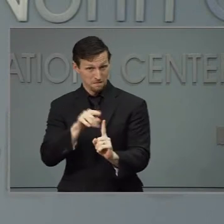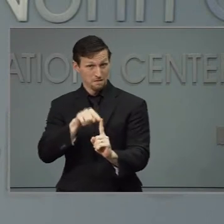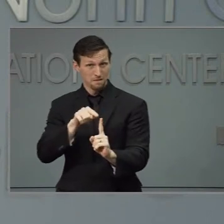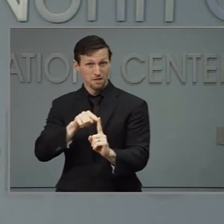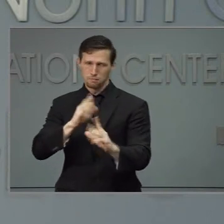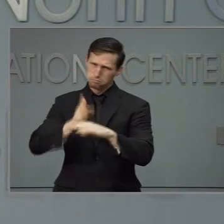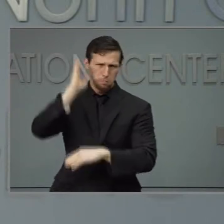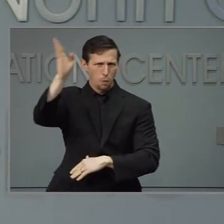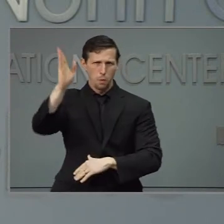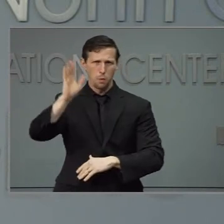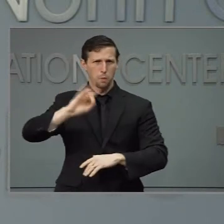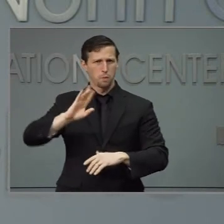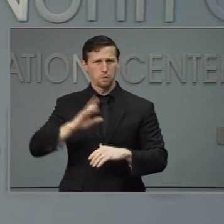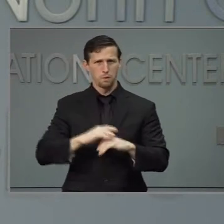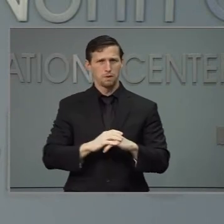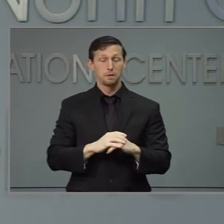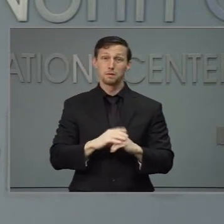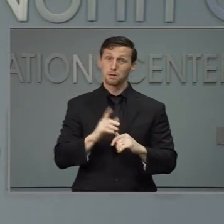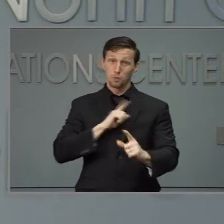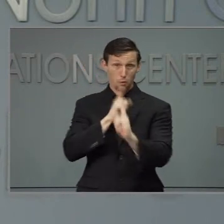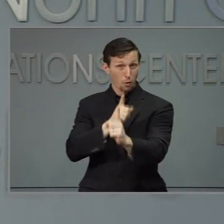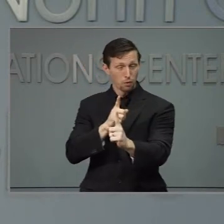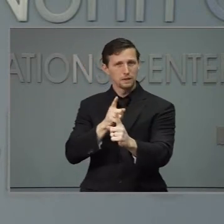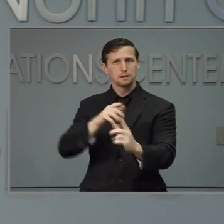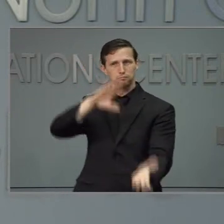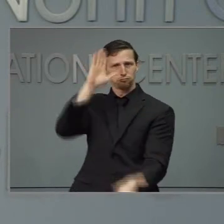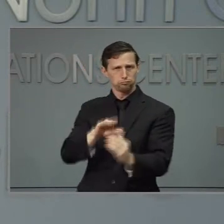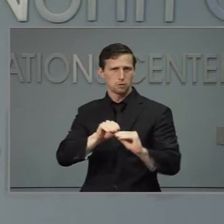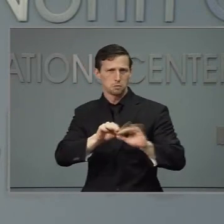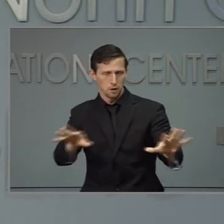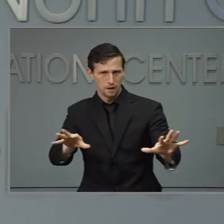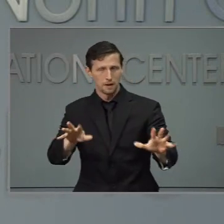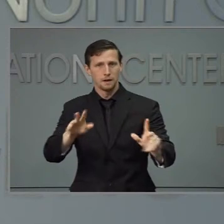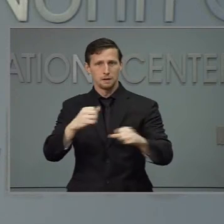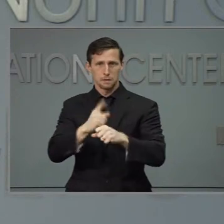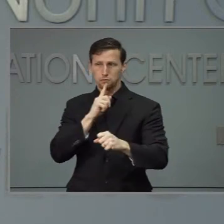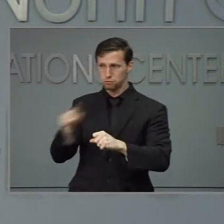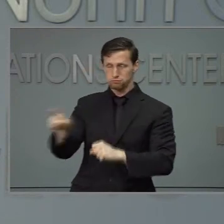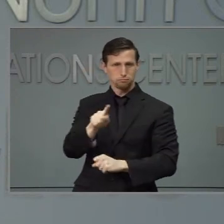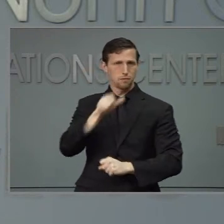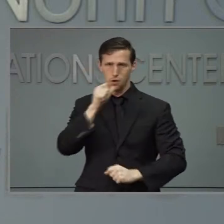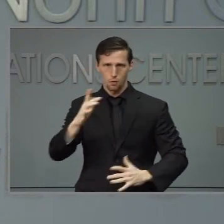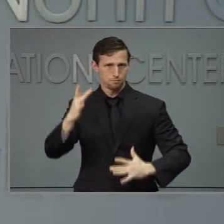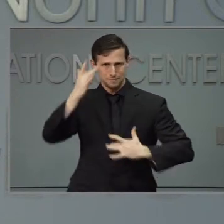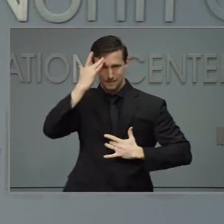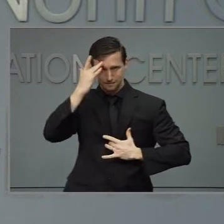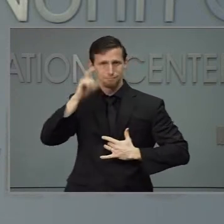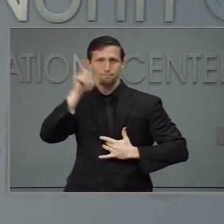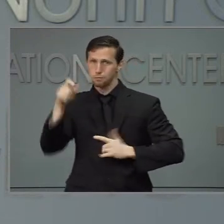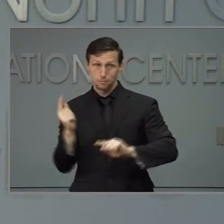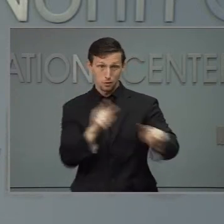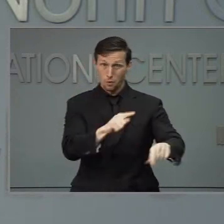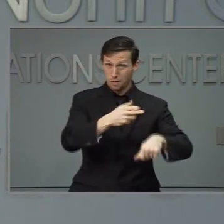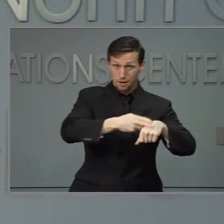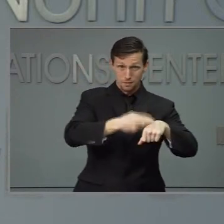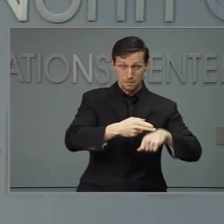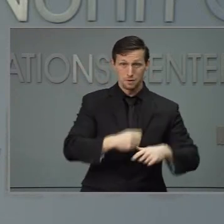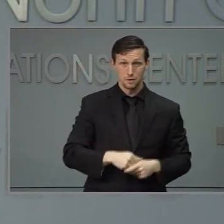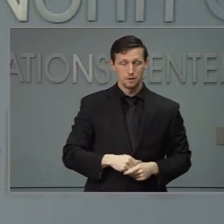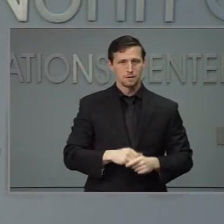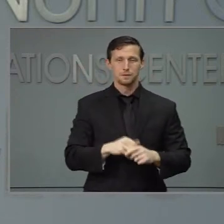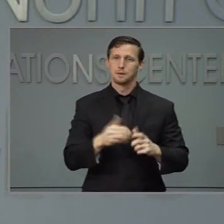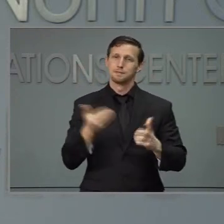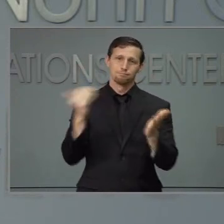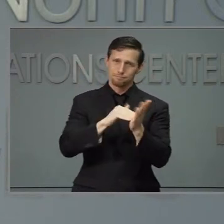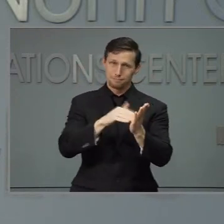hospitals, that's an urgent priority. Right now, I'm asking every North Carolinian to double down on our prevention